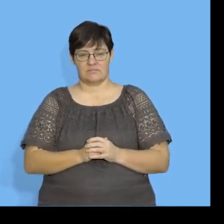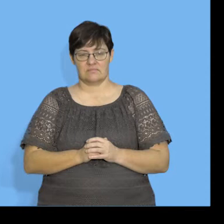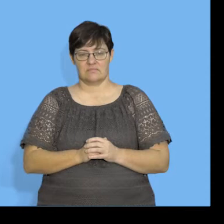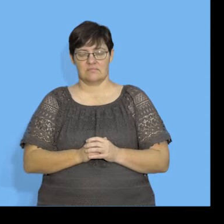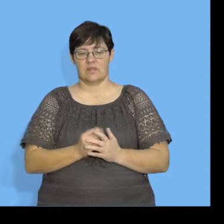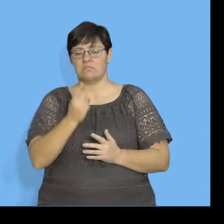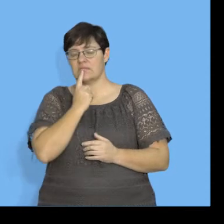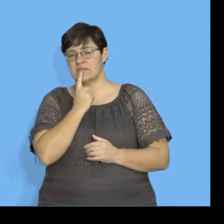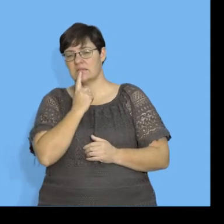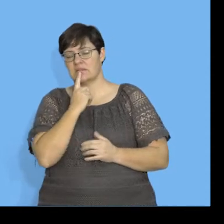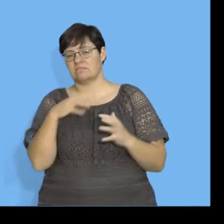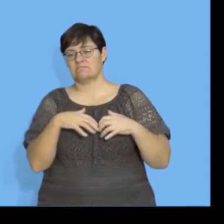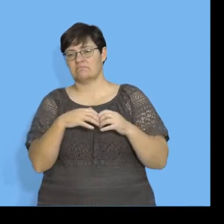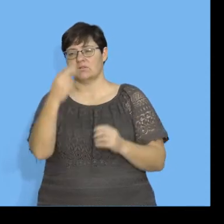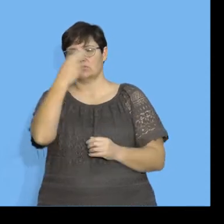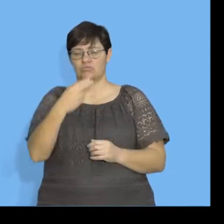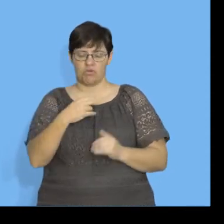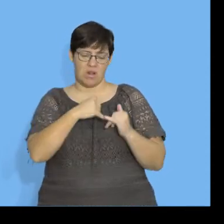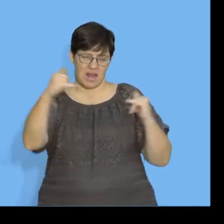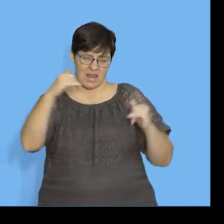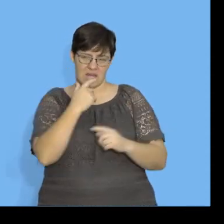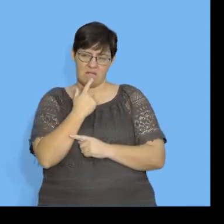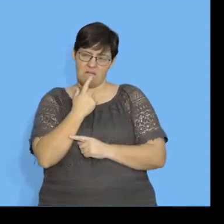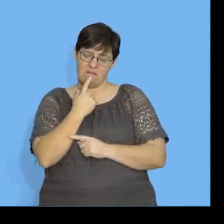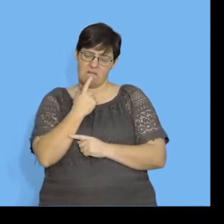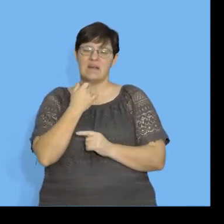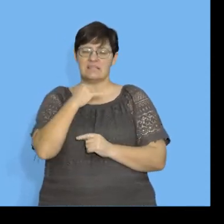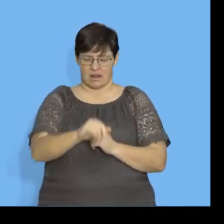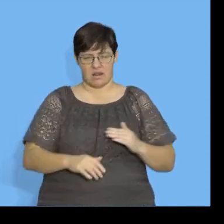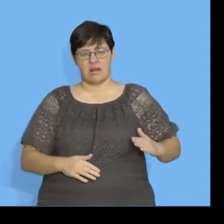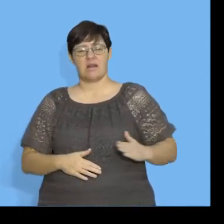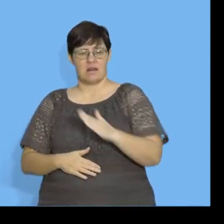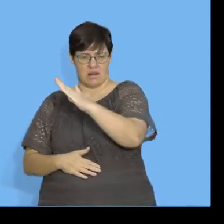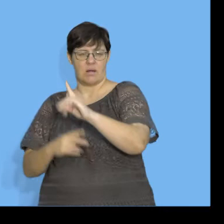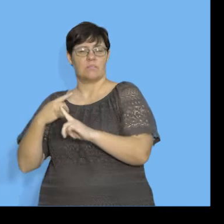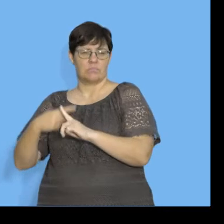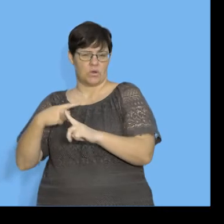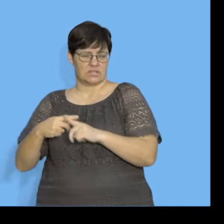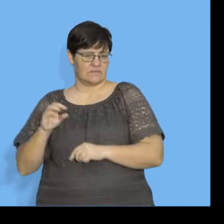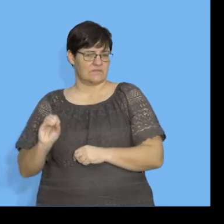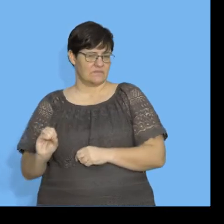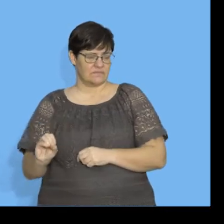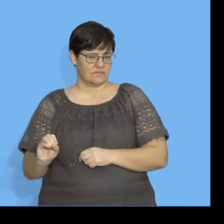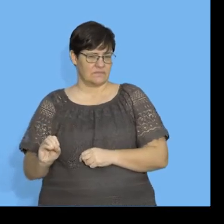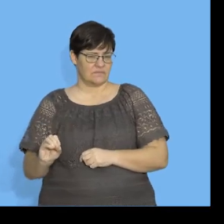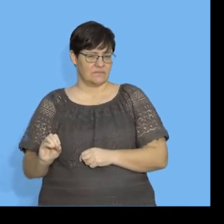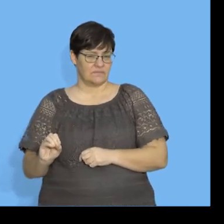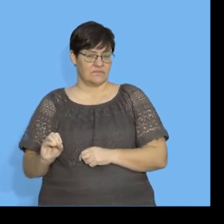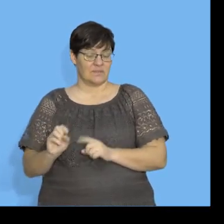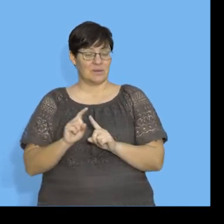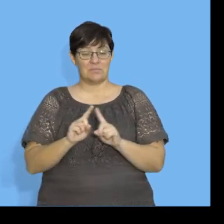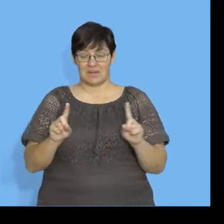If I have to draw the equation of a line, I'll still draw a straight line with a positive gradient.